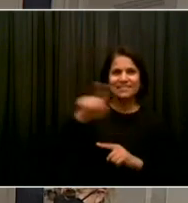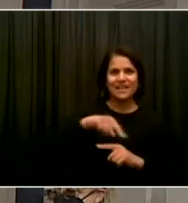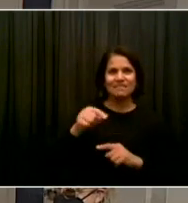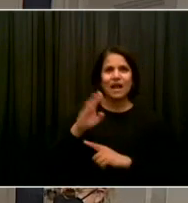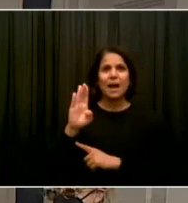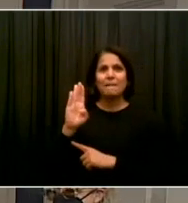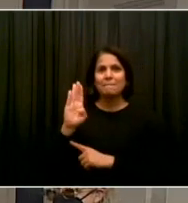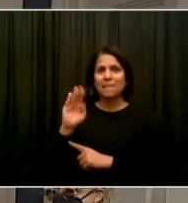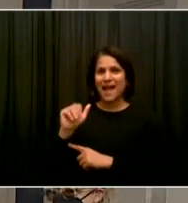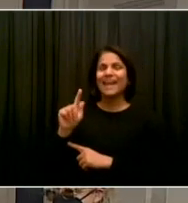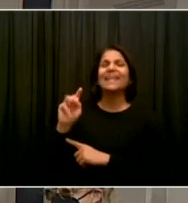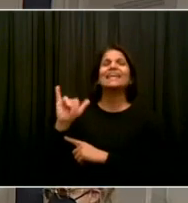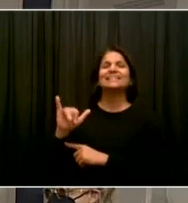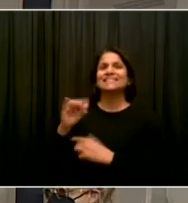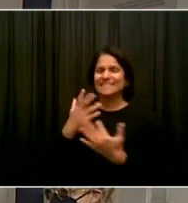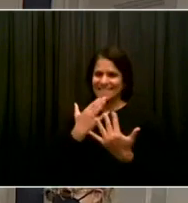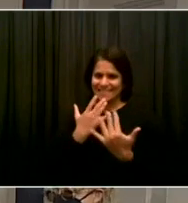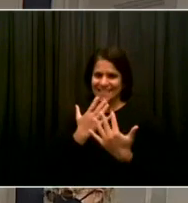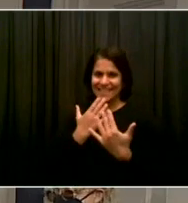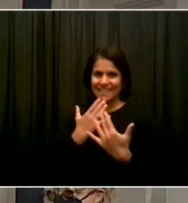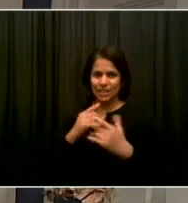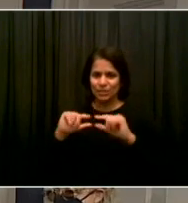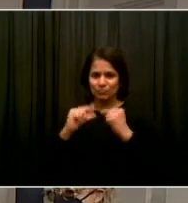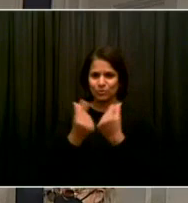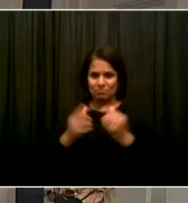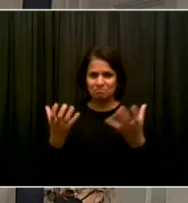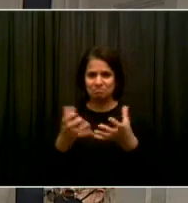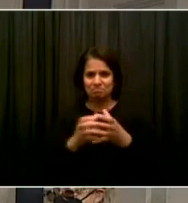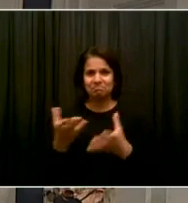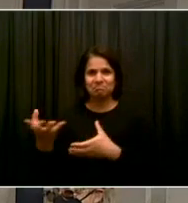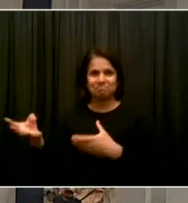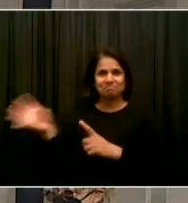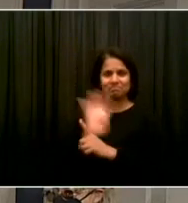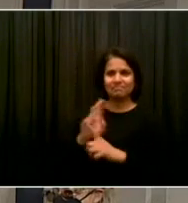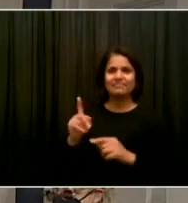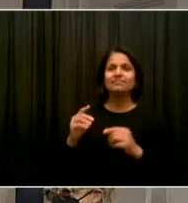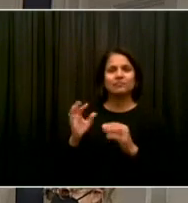Yes, the singing group, Betty. And Mona Senna, who represents two continents.